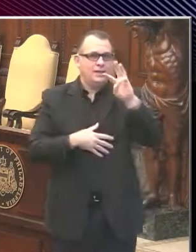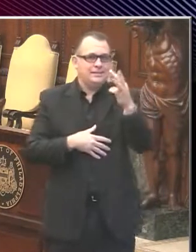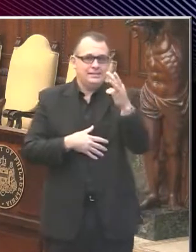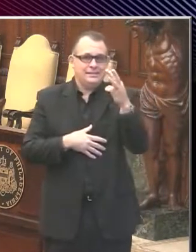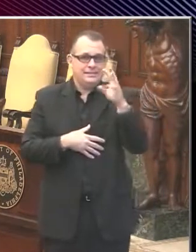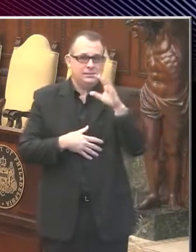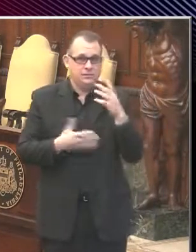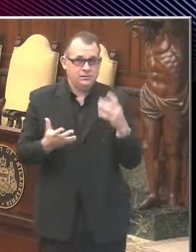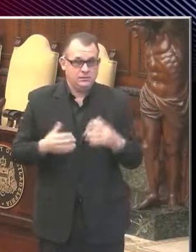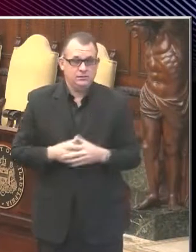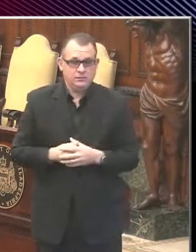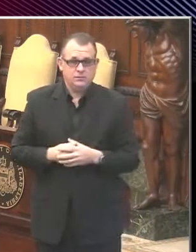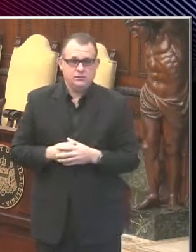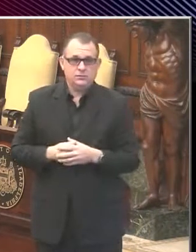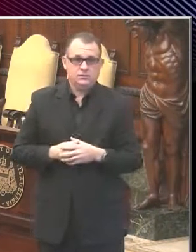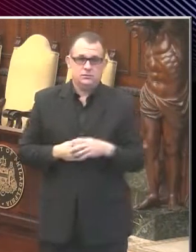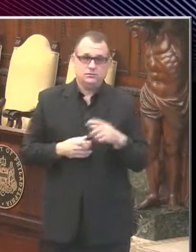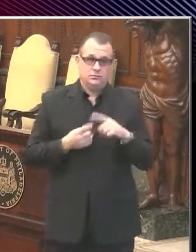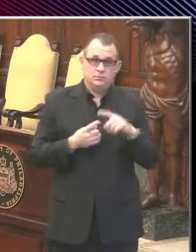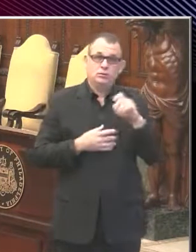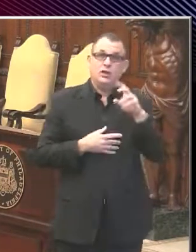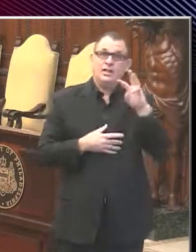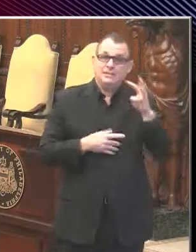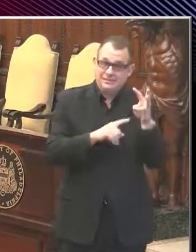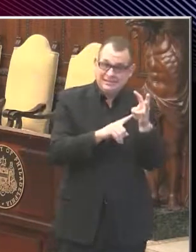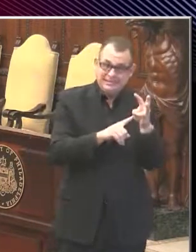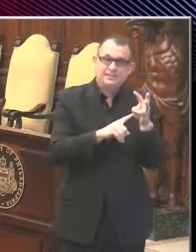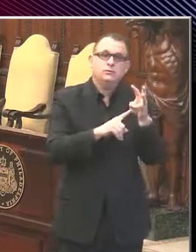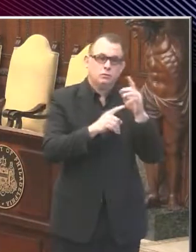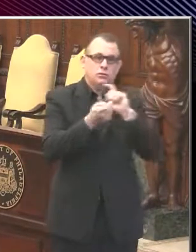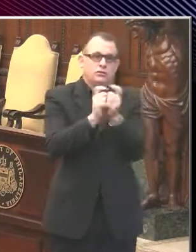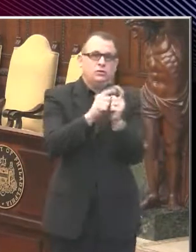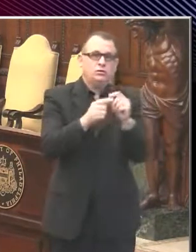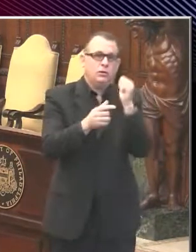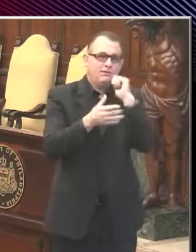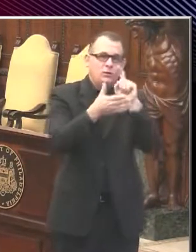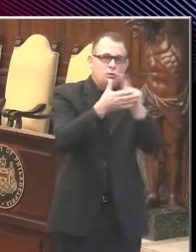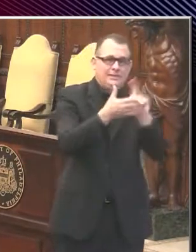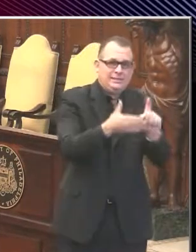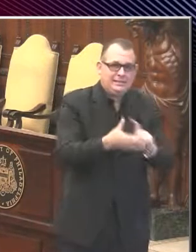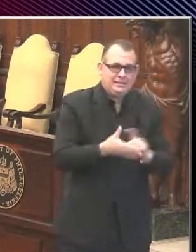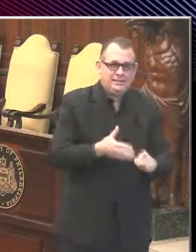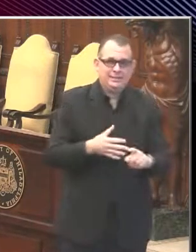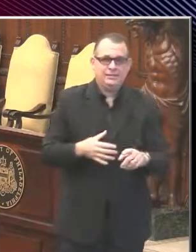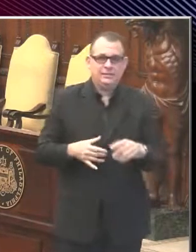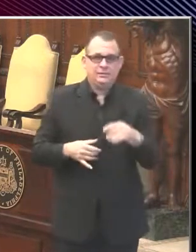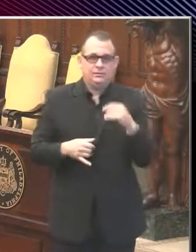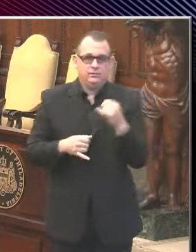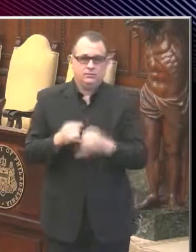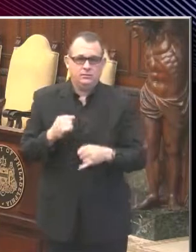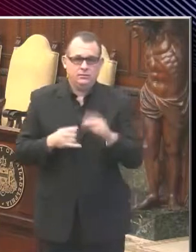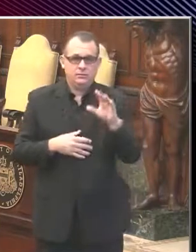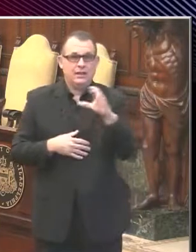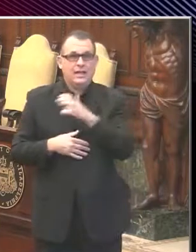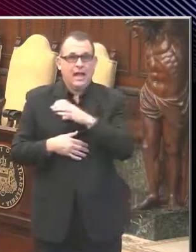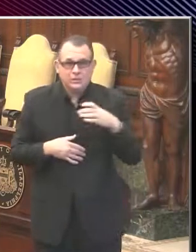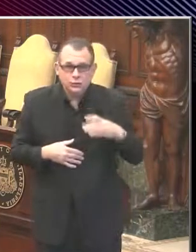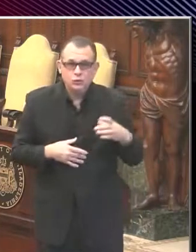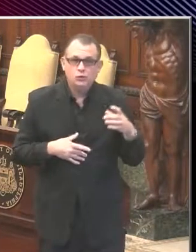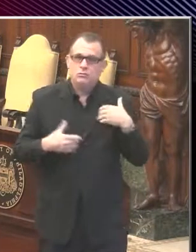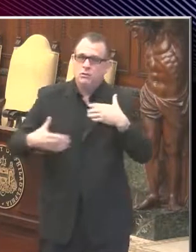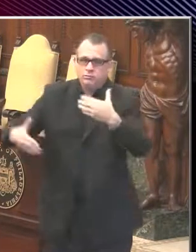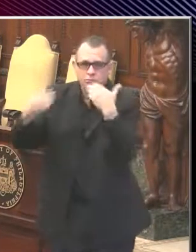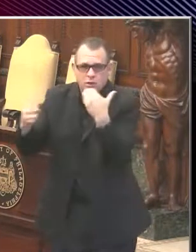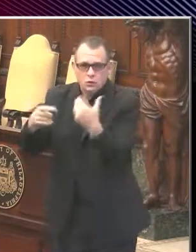schedule until July 6th. And finally, I want to recognize the Philly Counts team for their ongoing efforts to continue to raise awareness about the